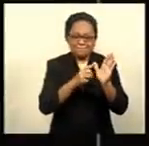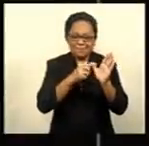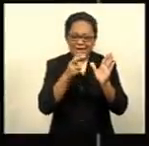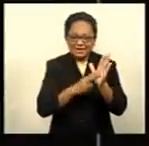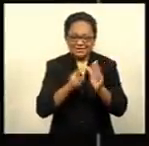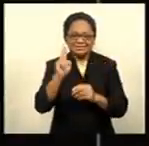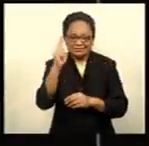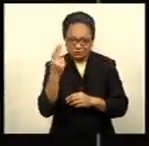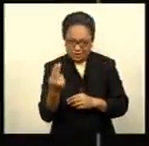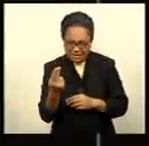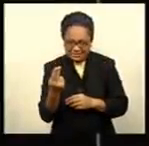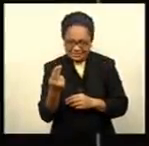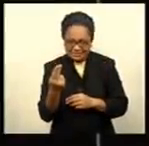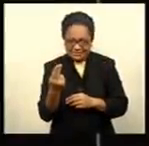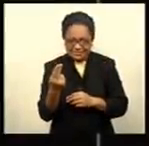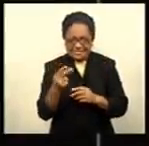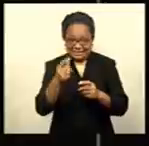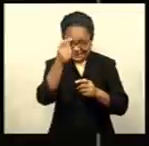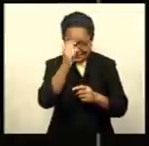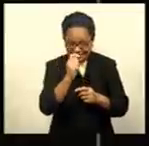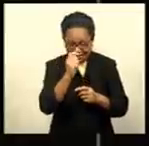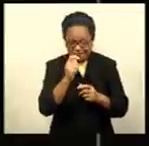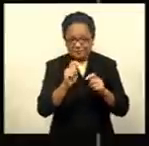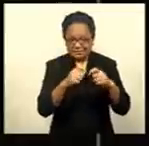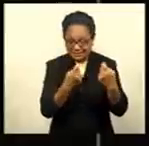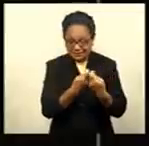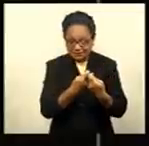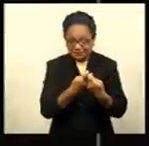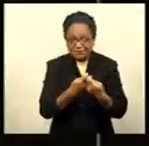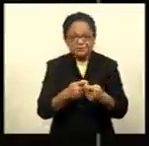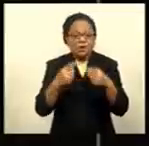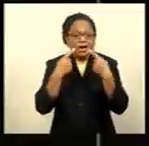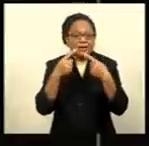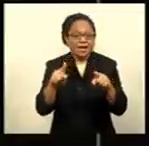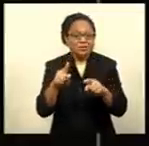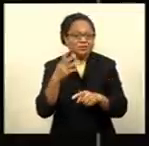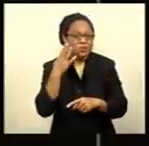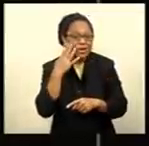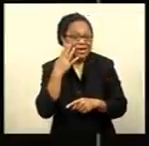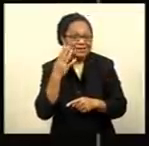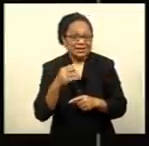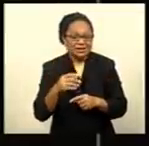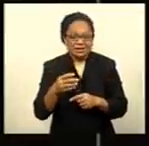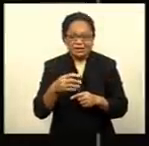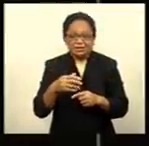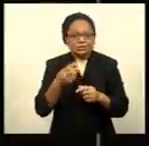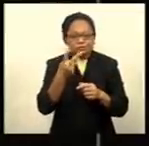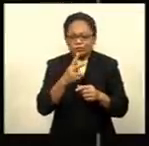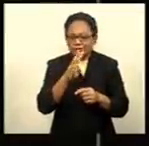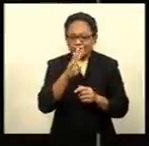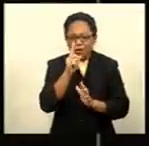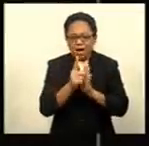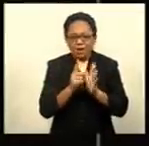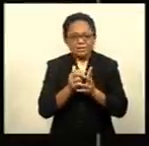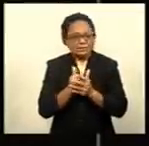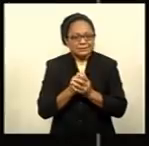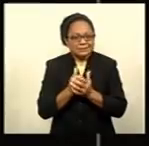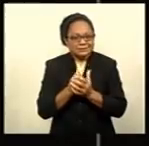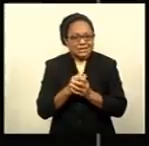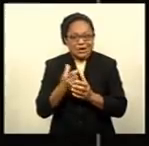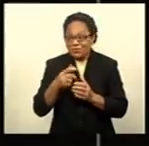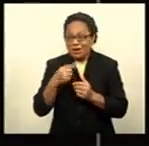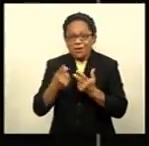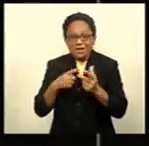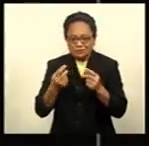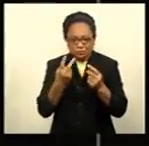Dhamma reports, United's announcement came following a dramatic 24 hours after neighbours Manchester